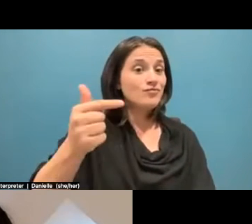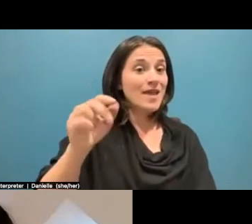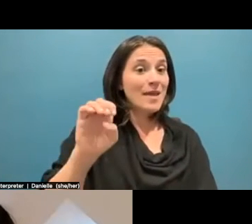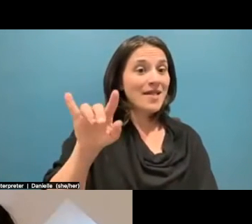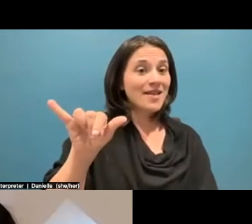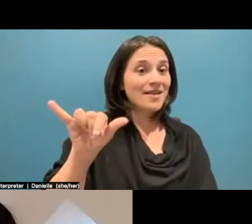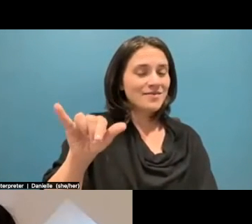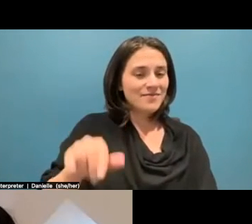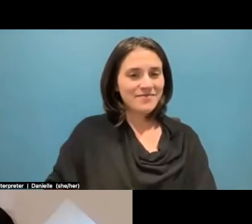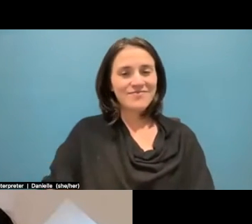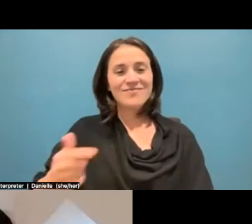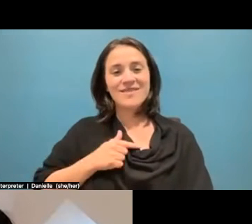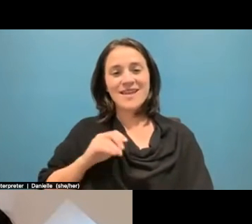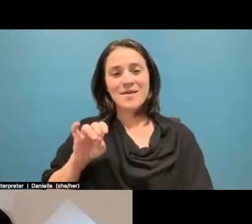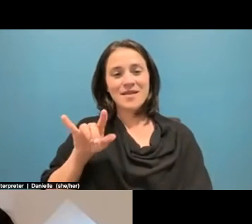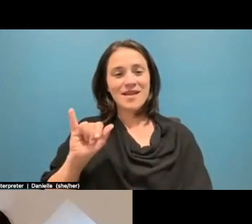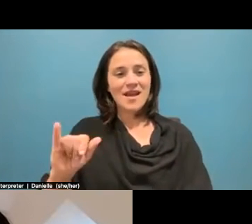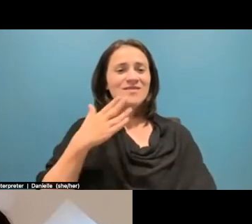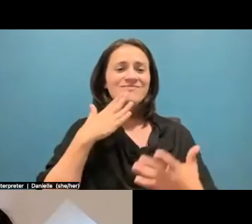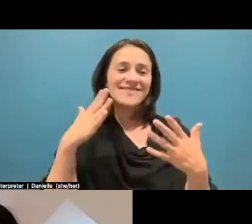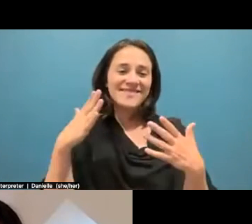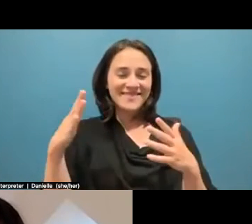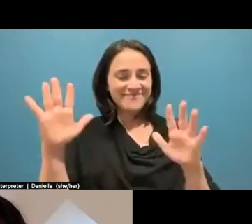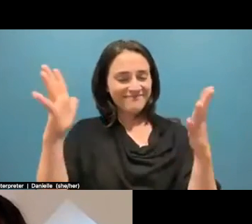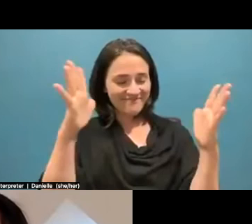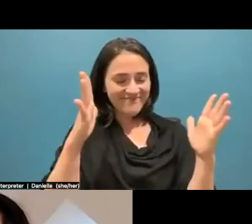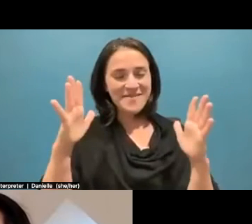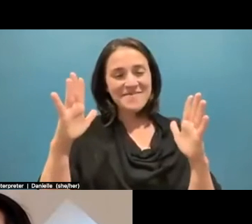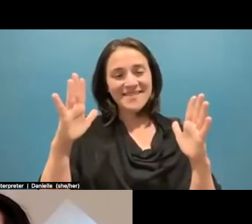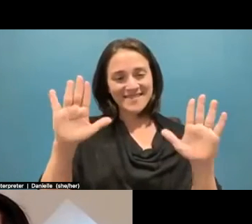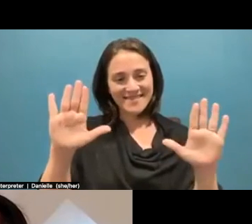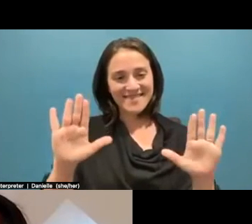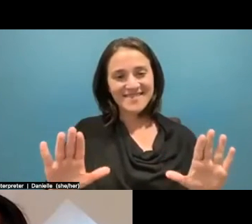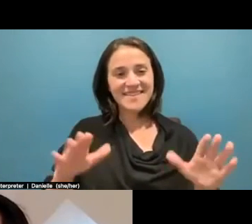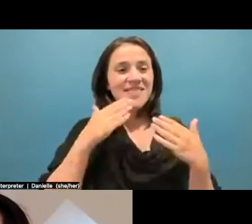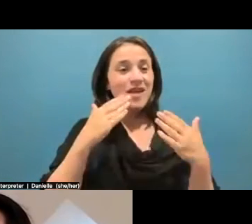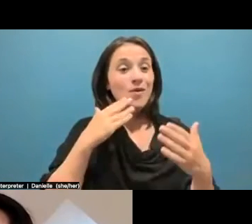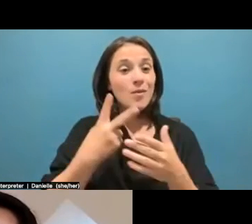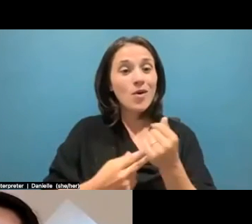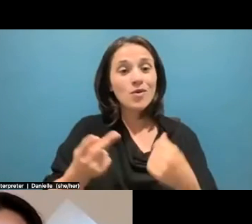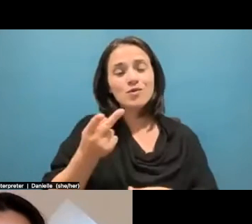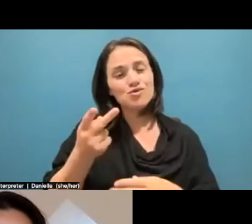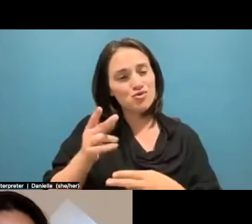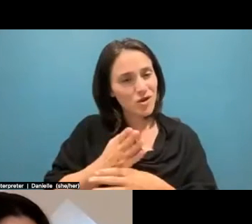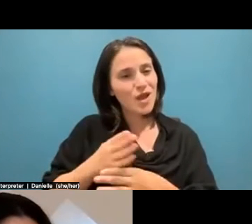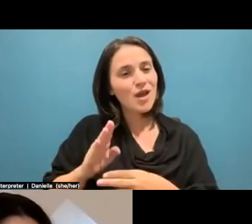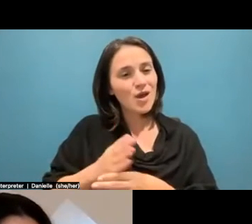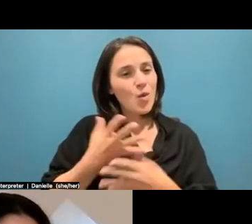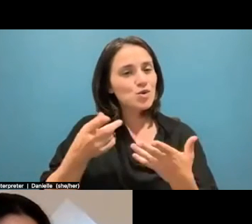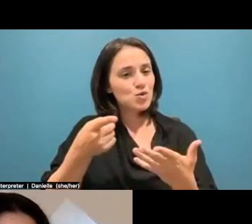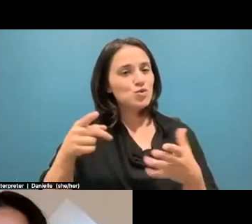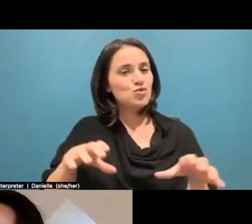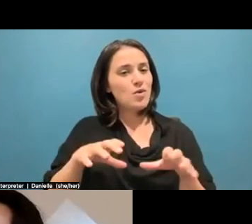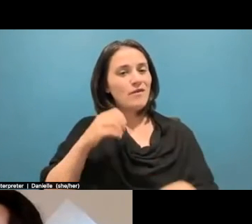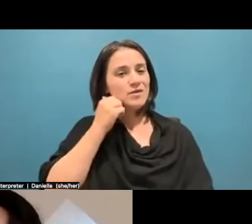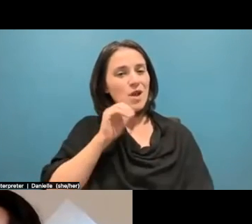Thanks, Farrah. And that was amazing. Thank you both so much for sharing what you do in your story.